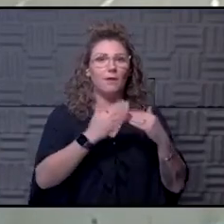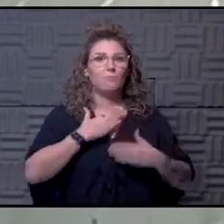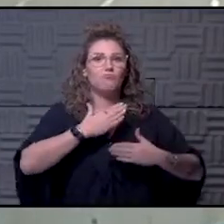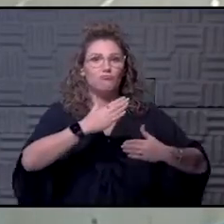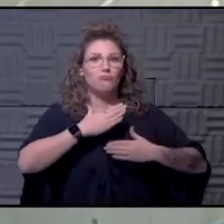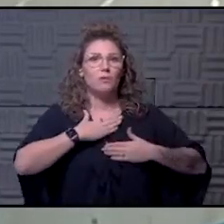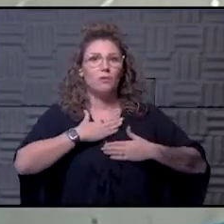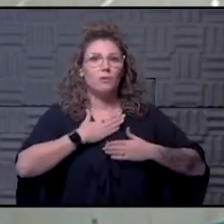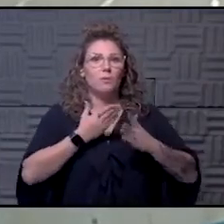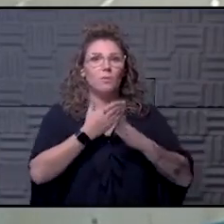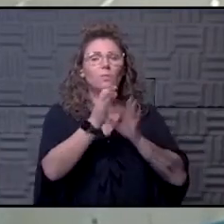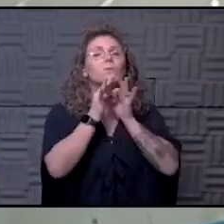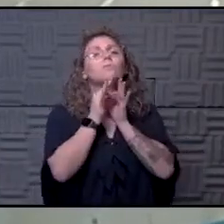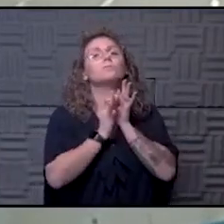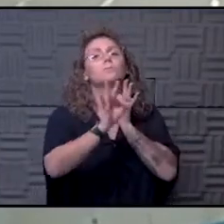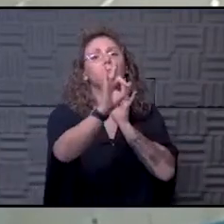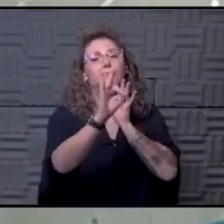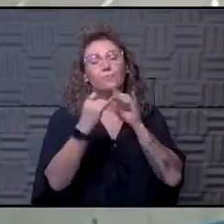right now.